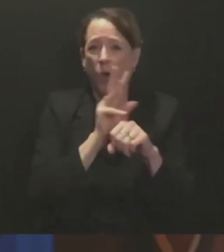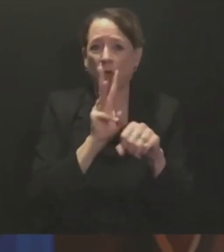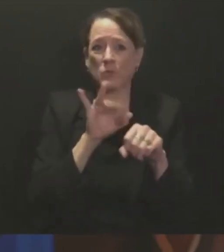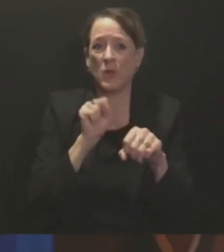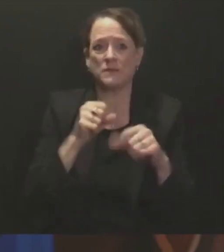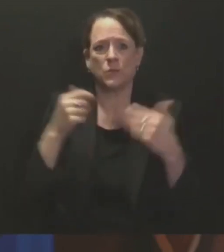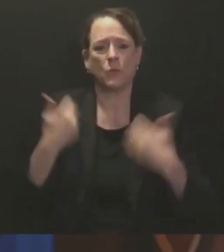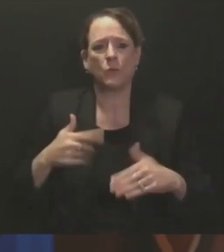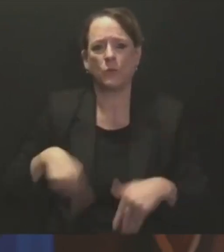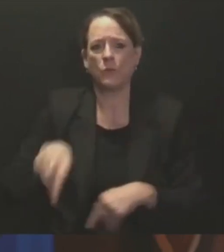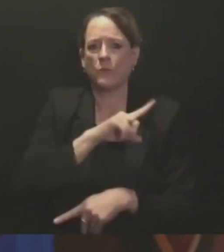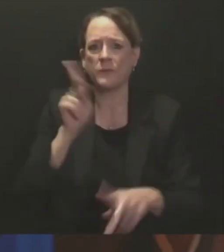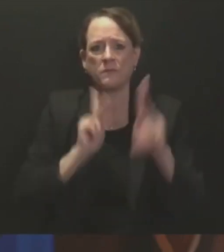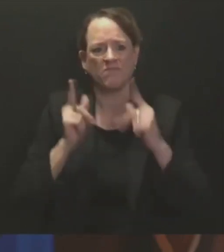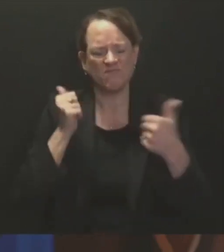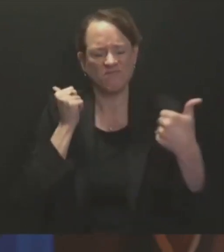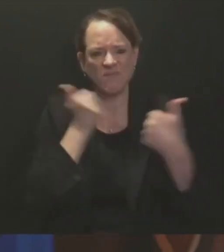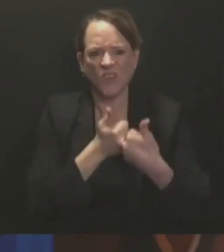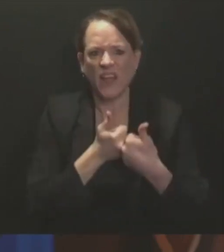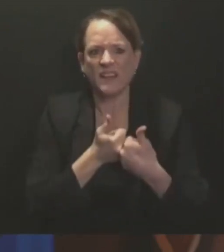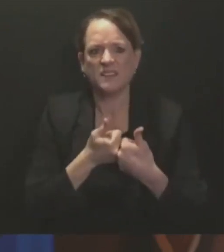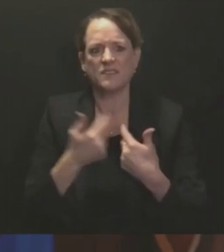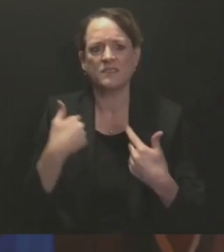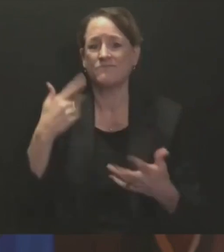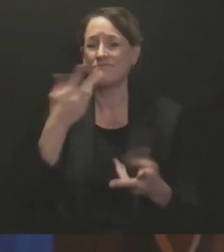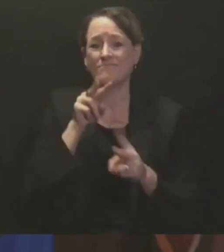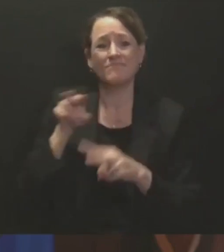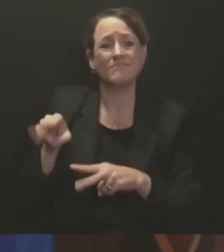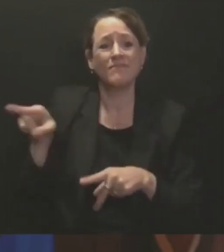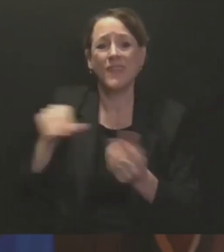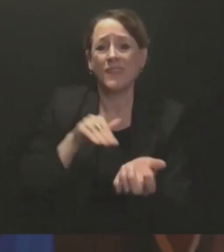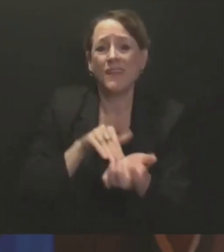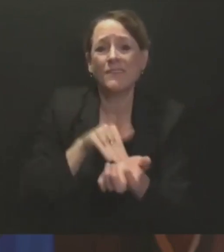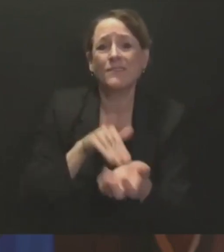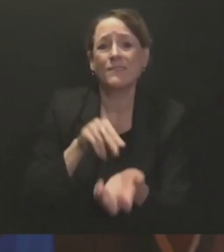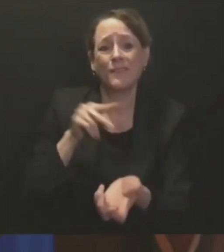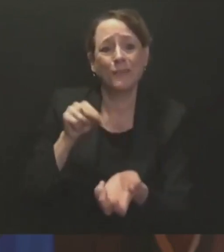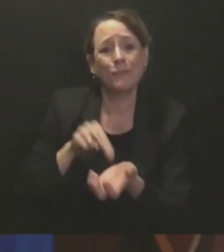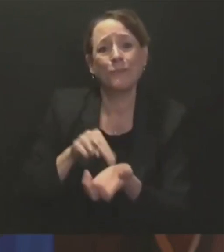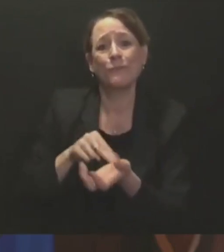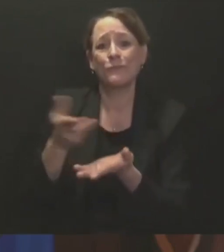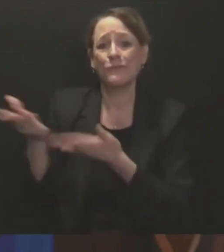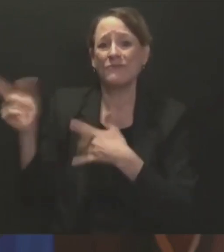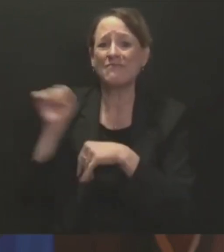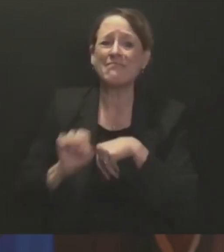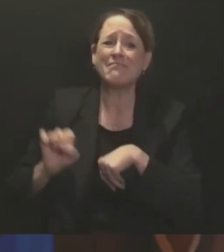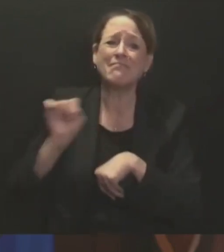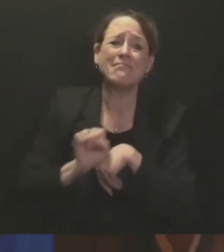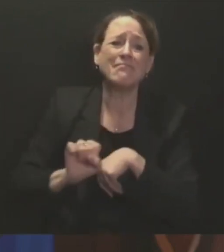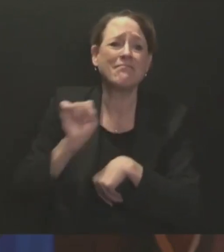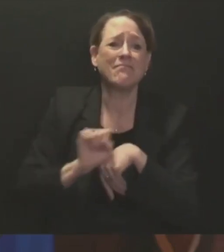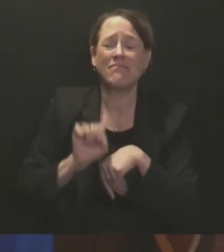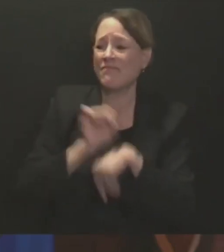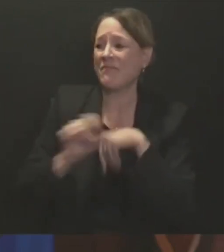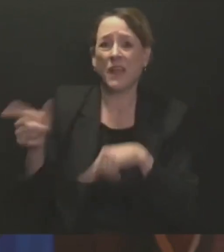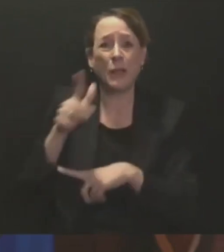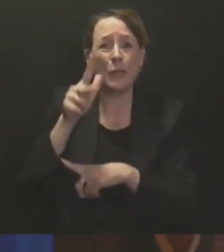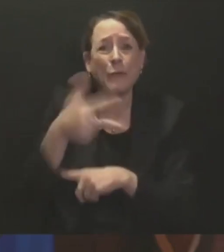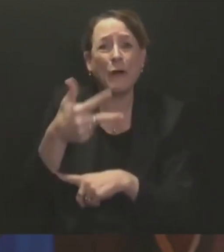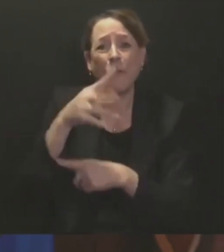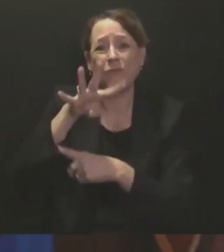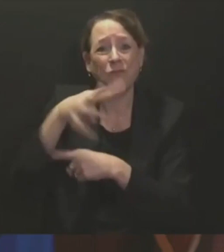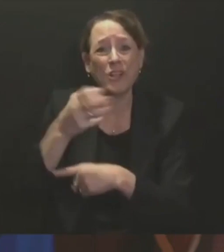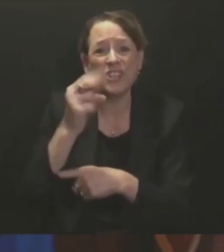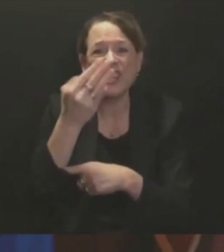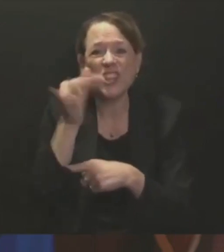are going to work every day, working three, sometimes four shifts in a row, often having to reuse or share